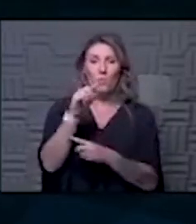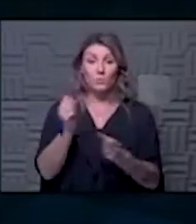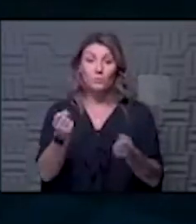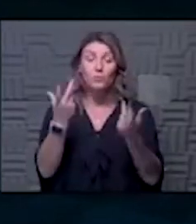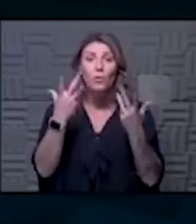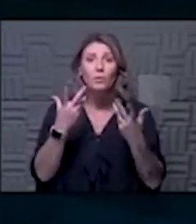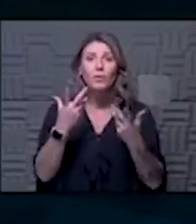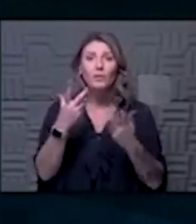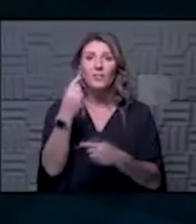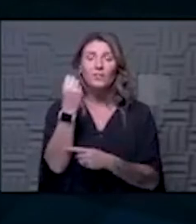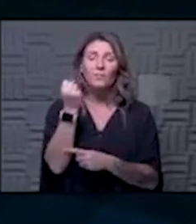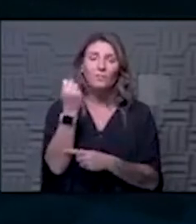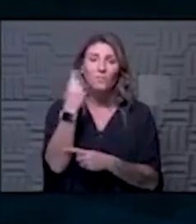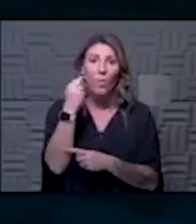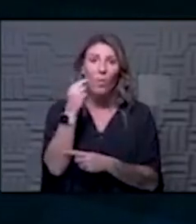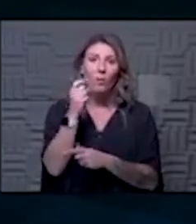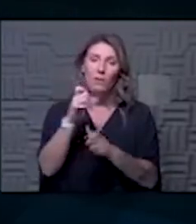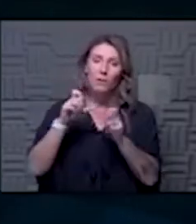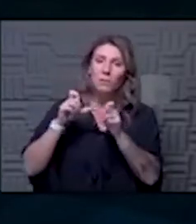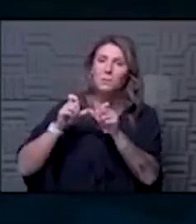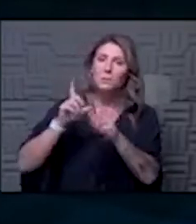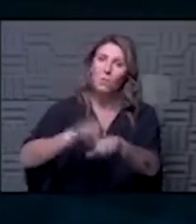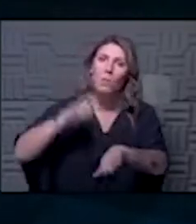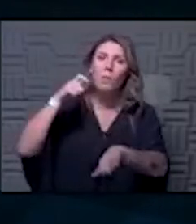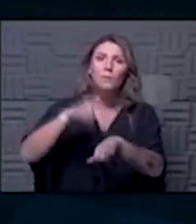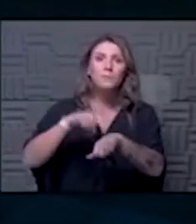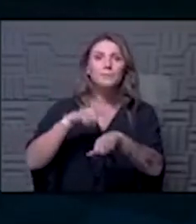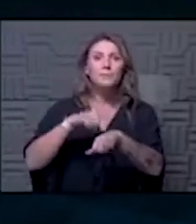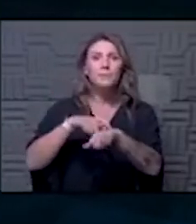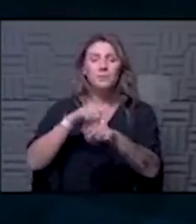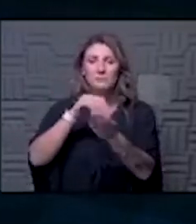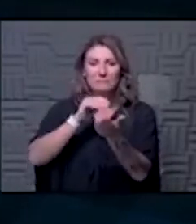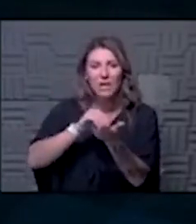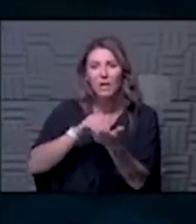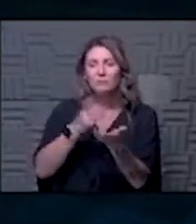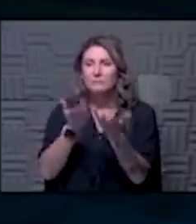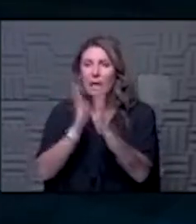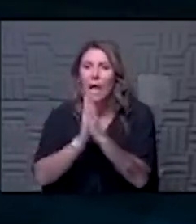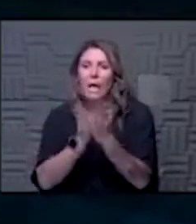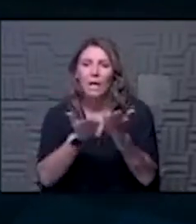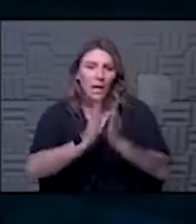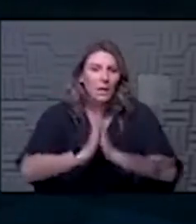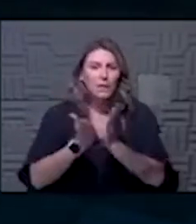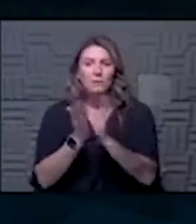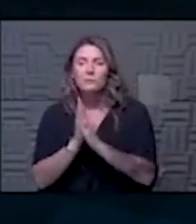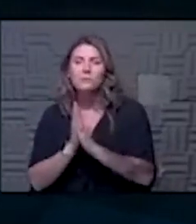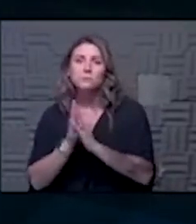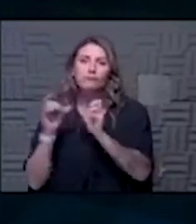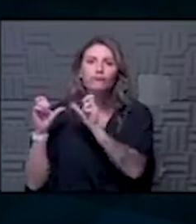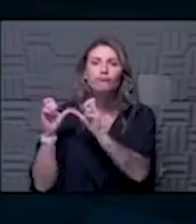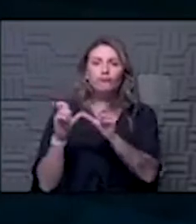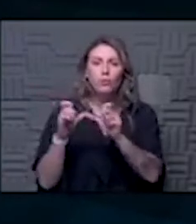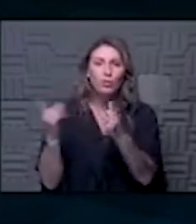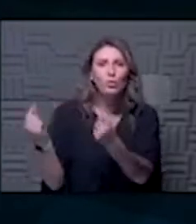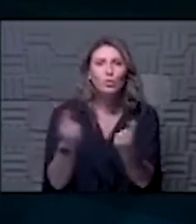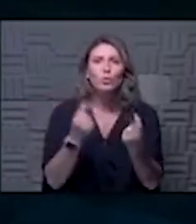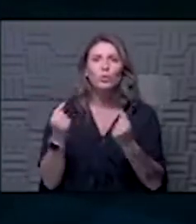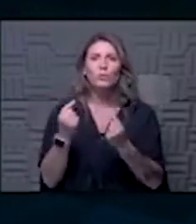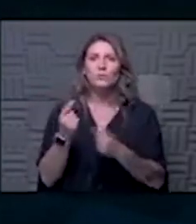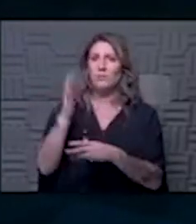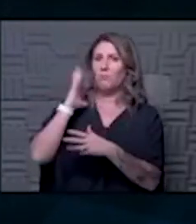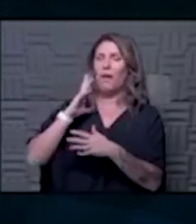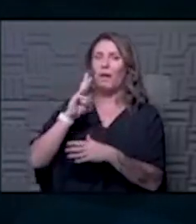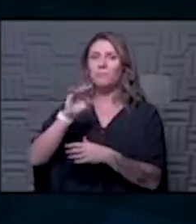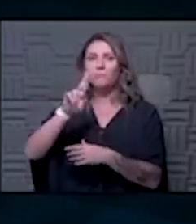for so long and physicians are asked to do so much for so many for so long and so when we were back in March and